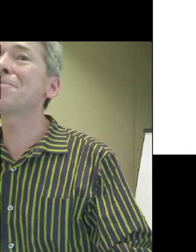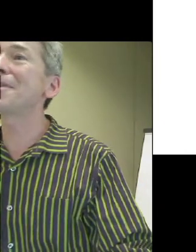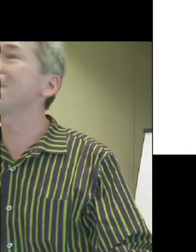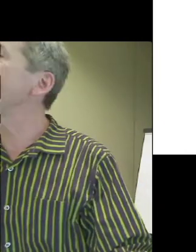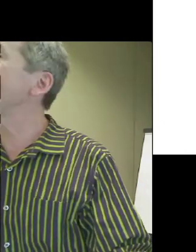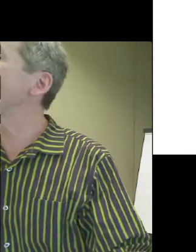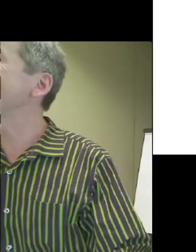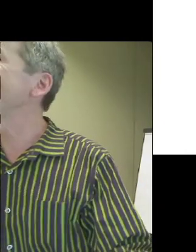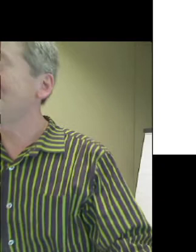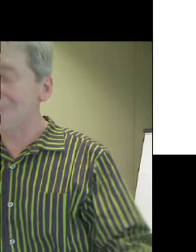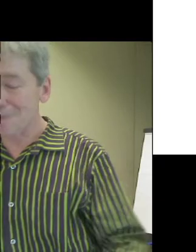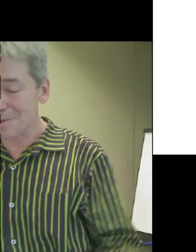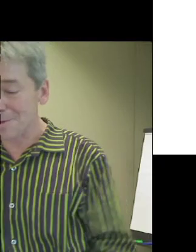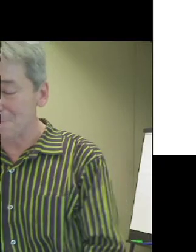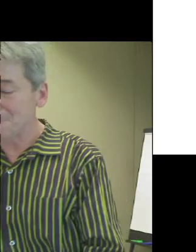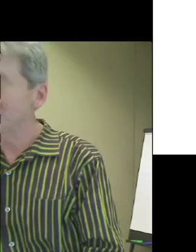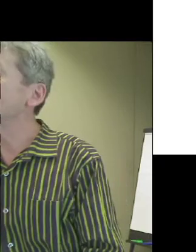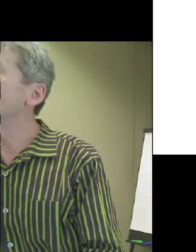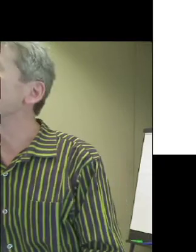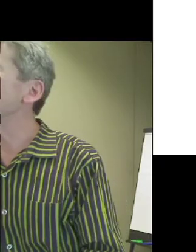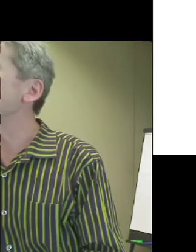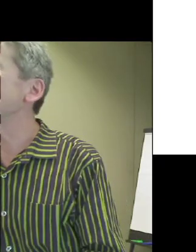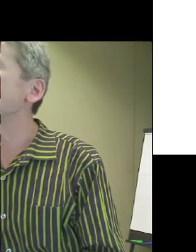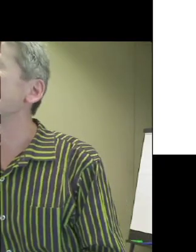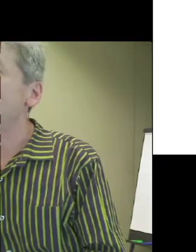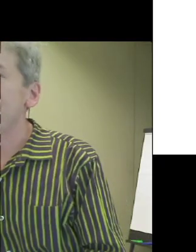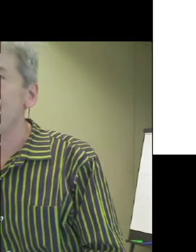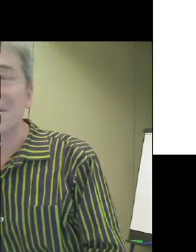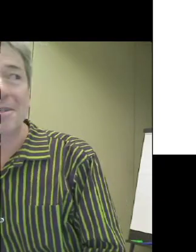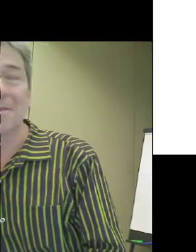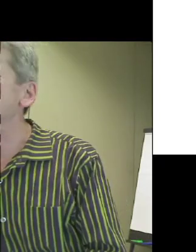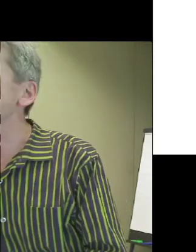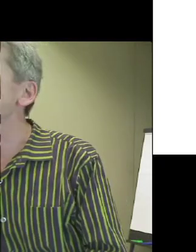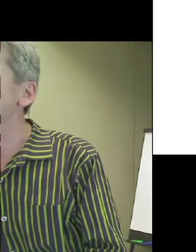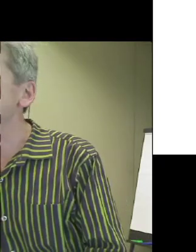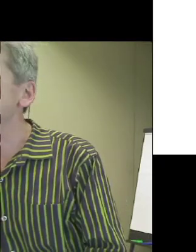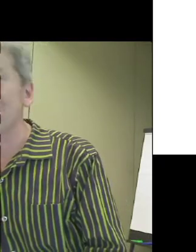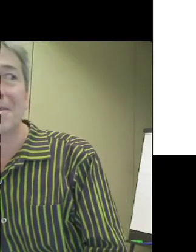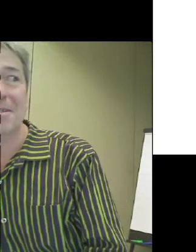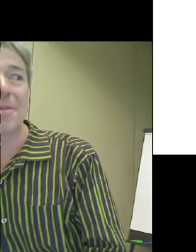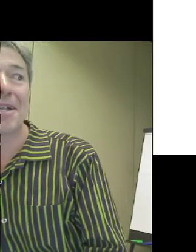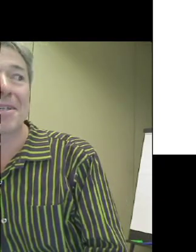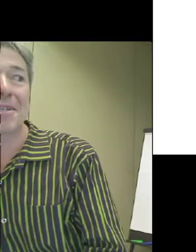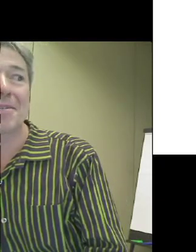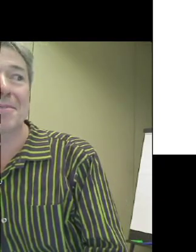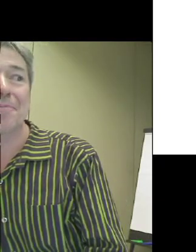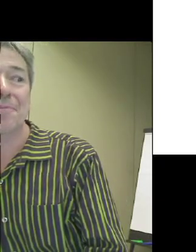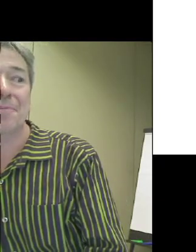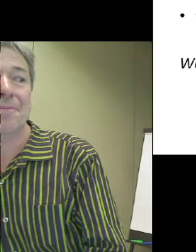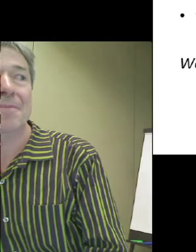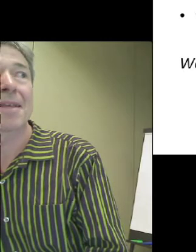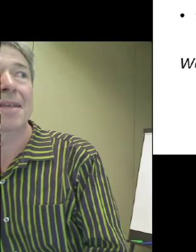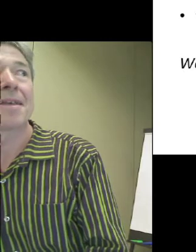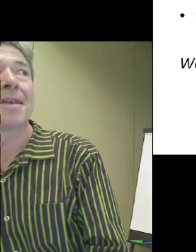It may not be too late to stop to welcome visitors and users with disabilities.